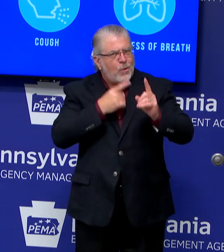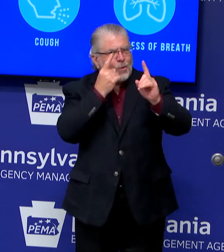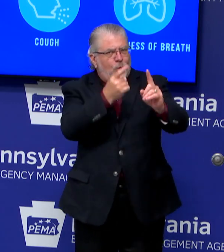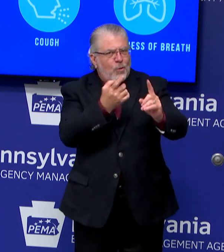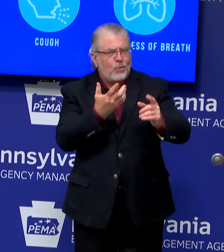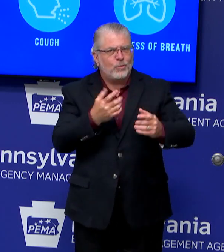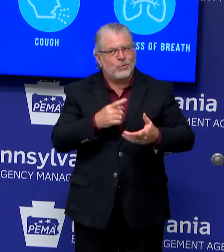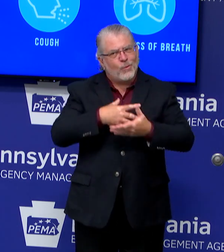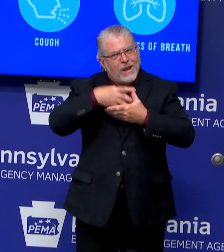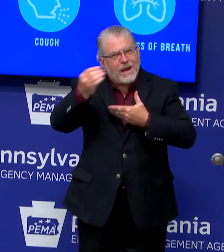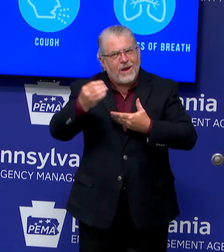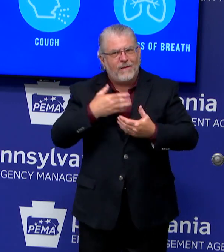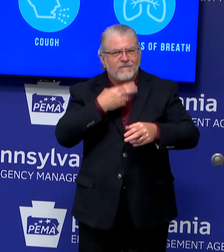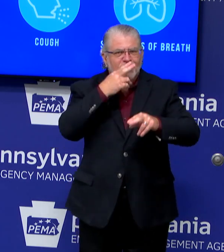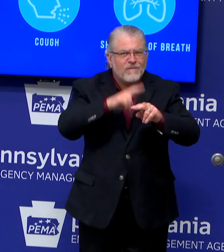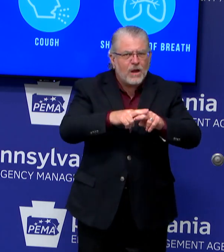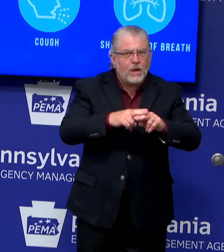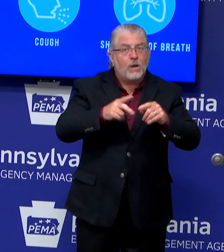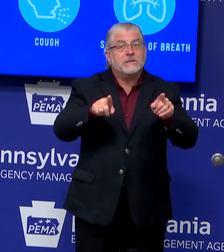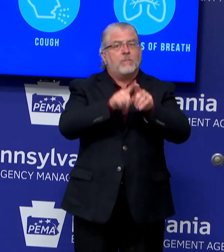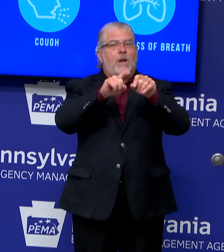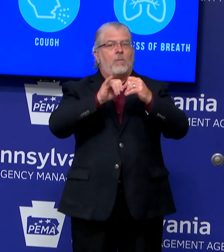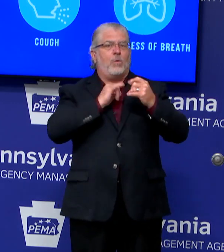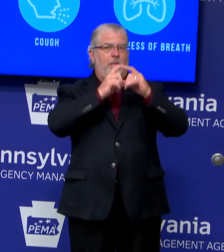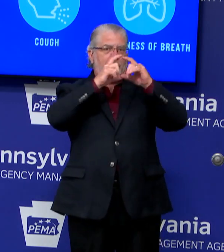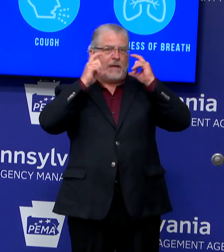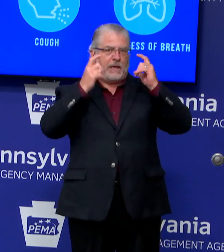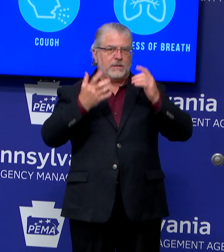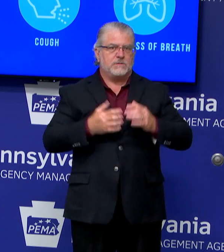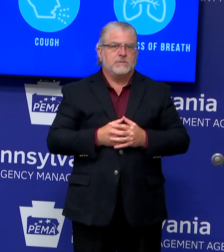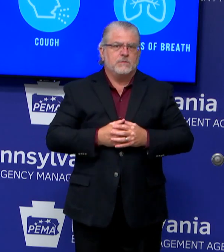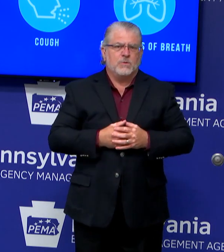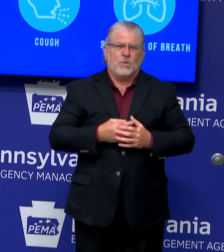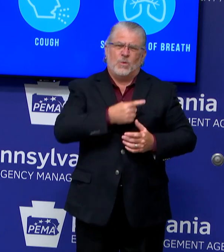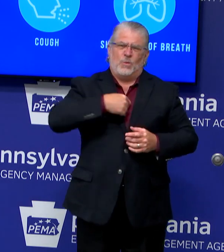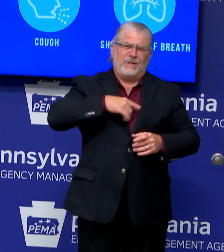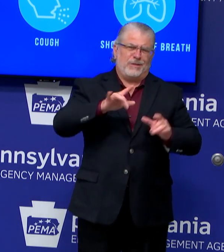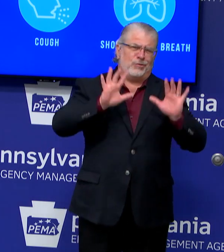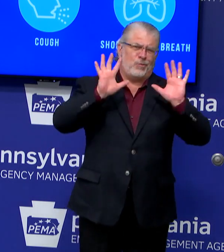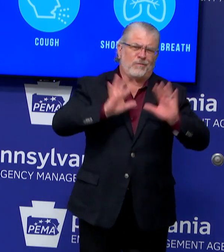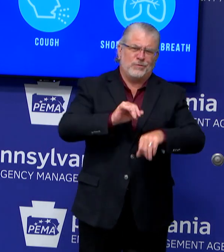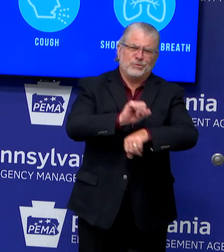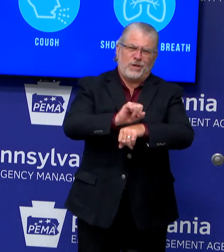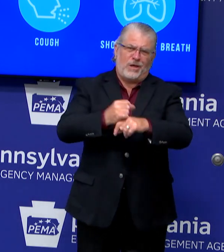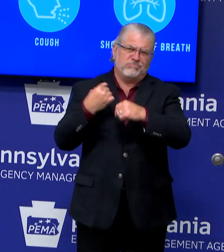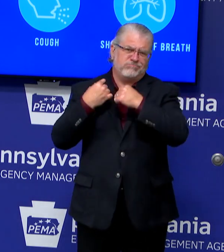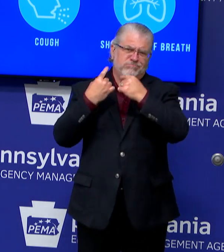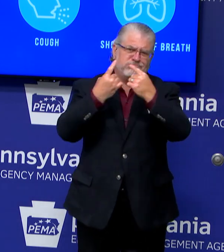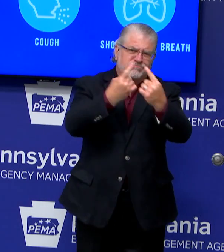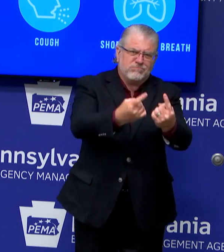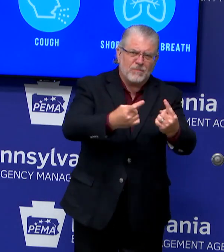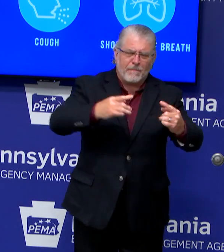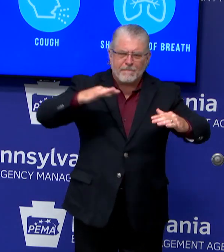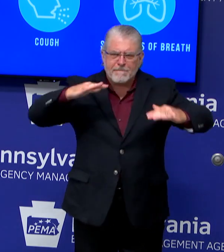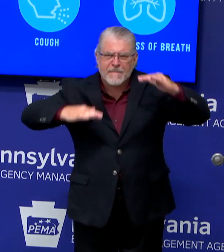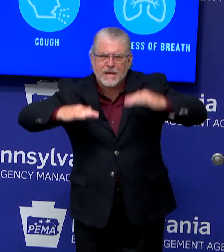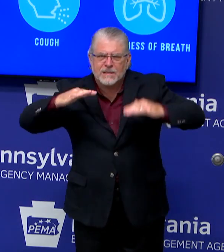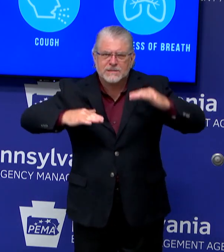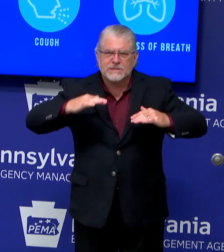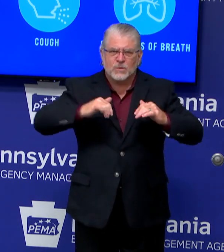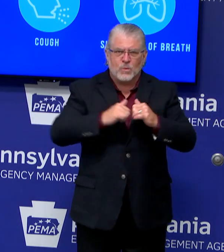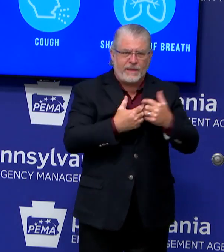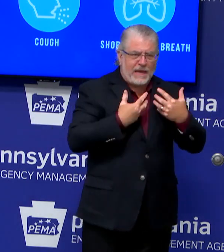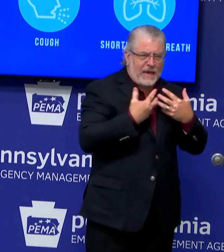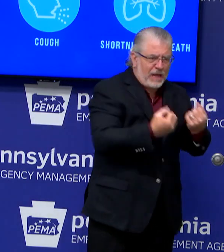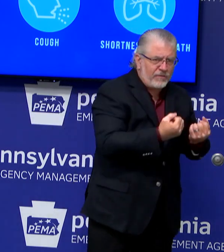Pennsylvania's have done an excellent job. We all have done an excellent job demonstrating how to balance business and public health. If we